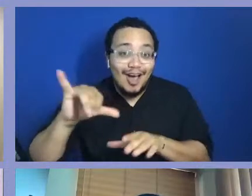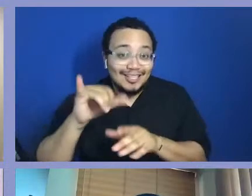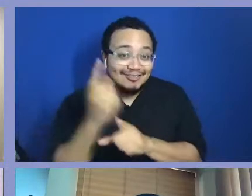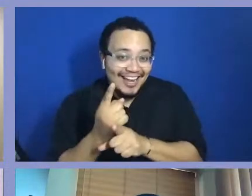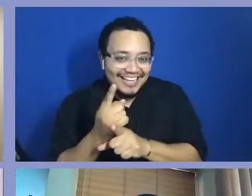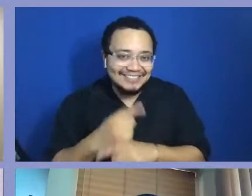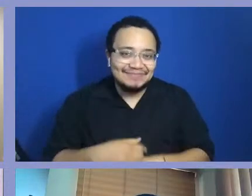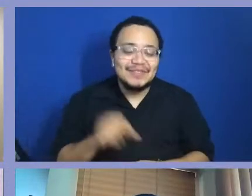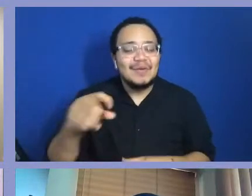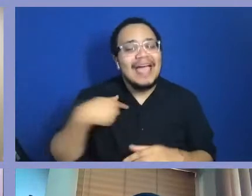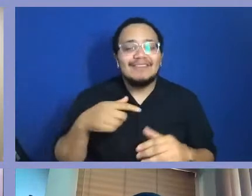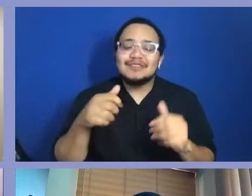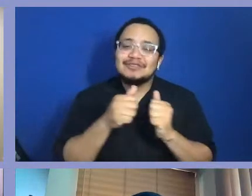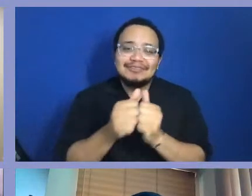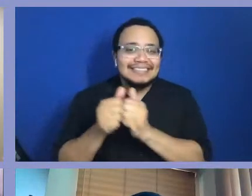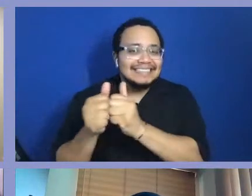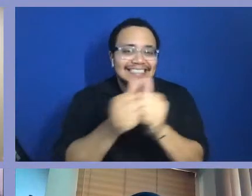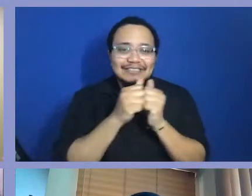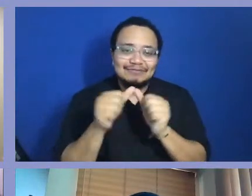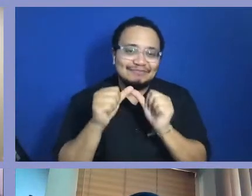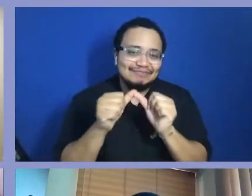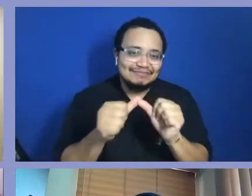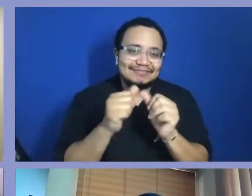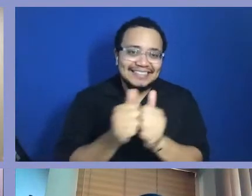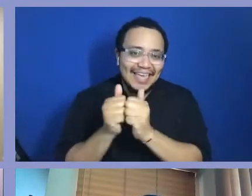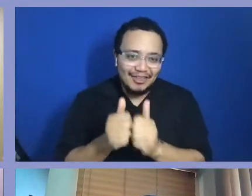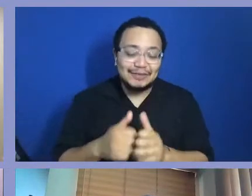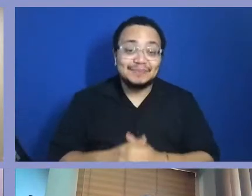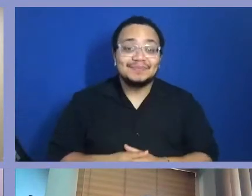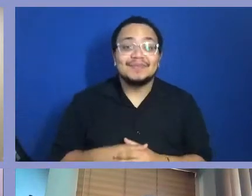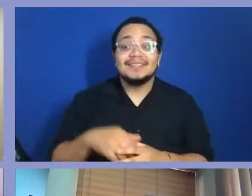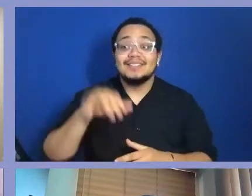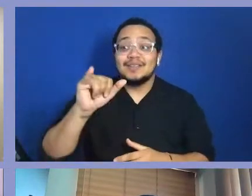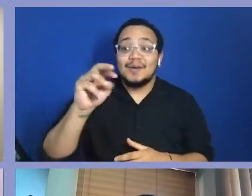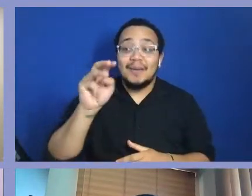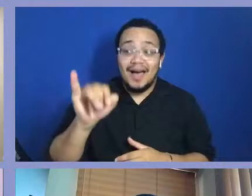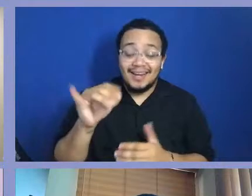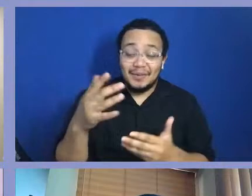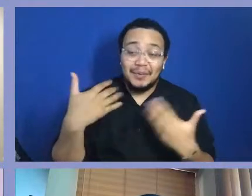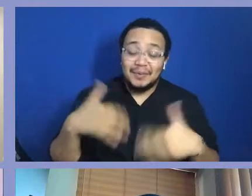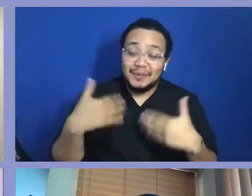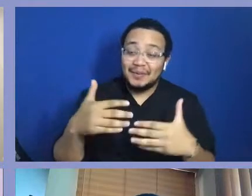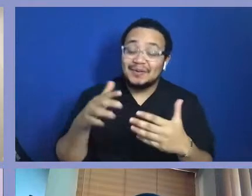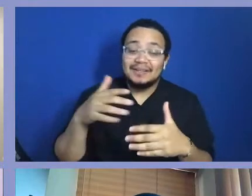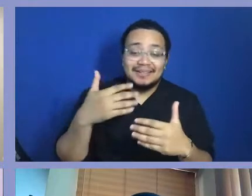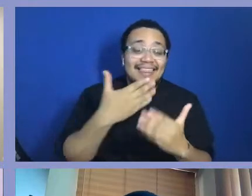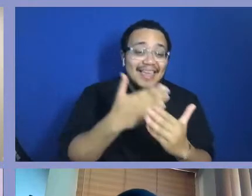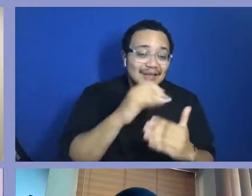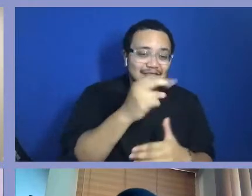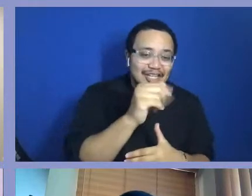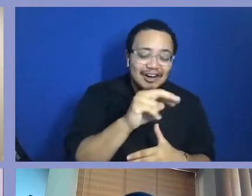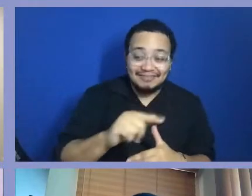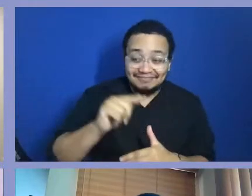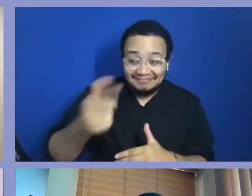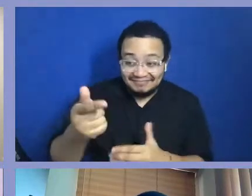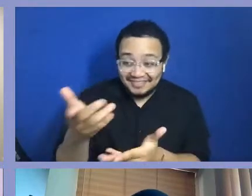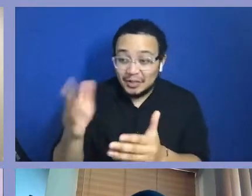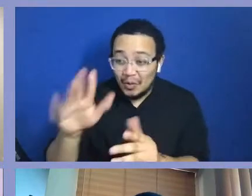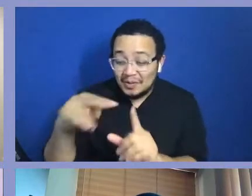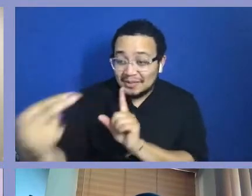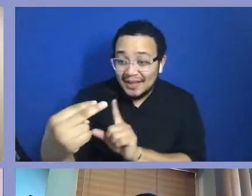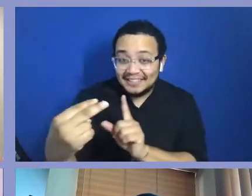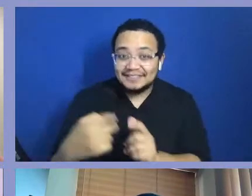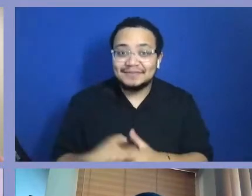Yes, absolutely. Imani, please. I can't follow that any better. Please. What's your perspective on this? Yeah,